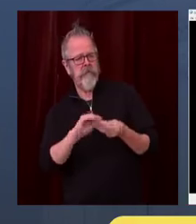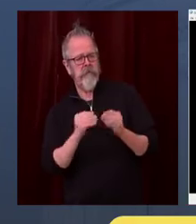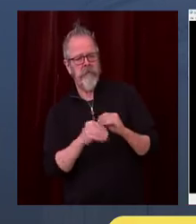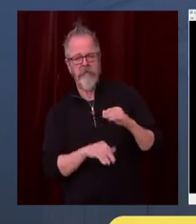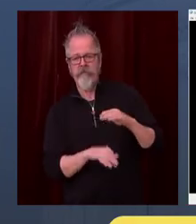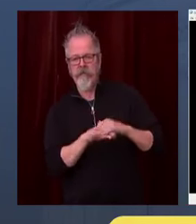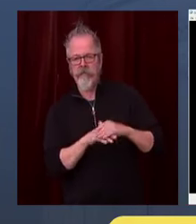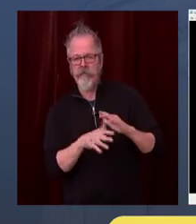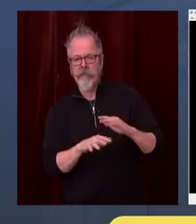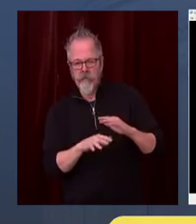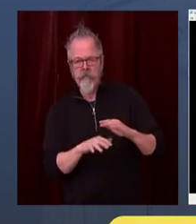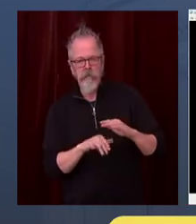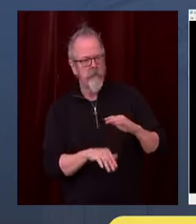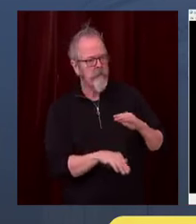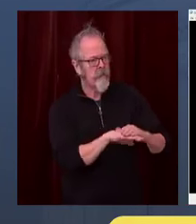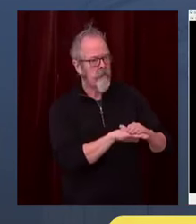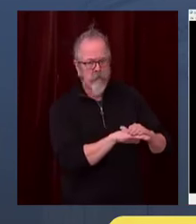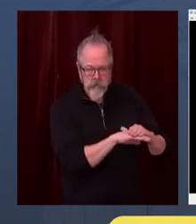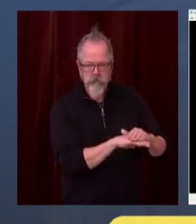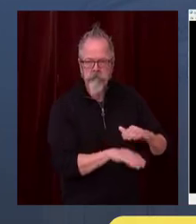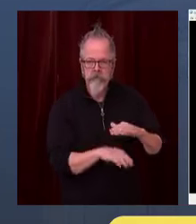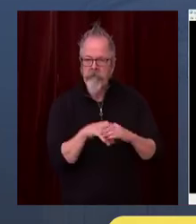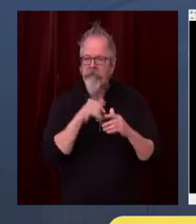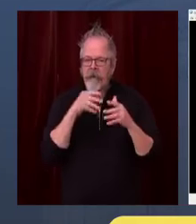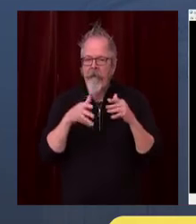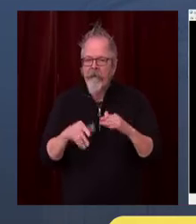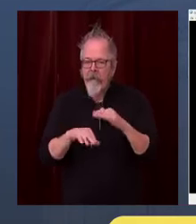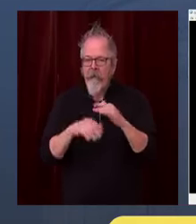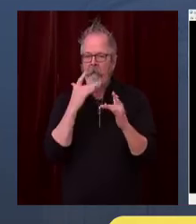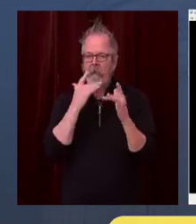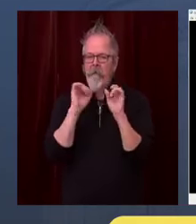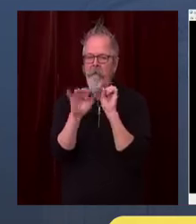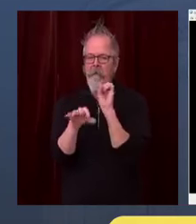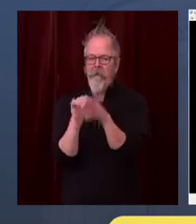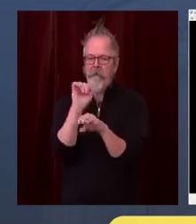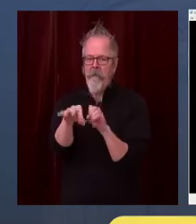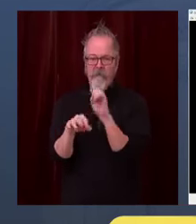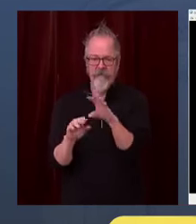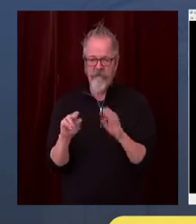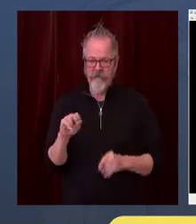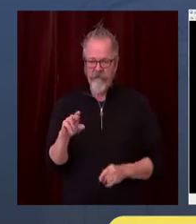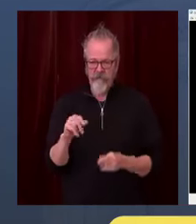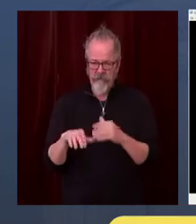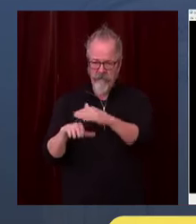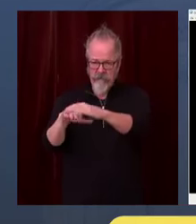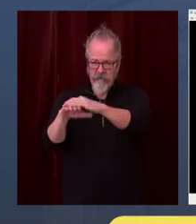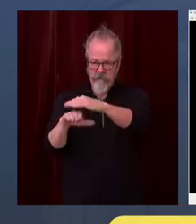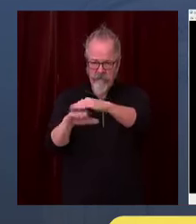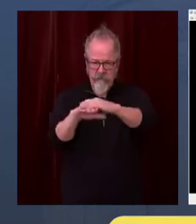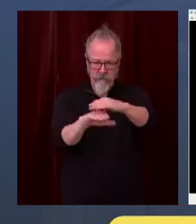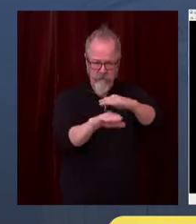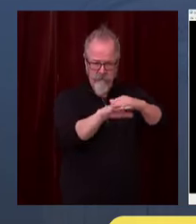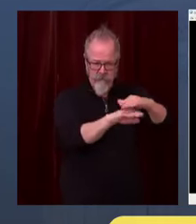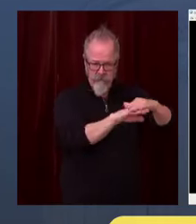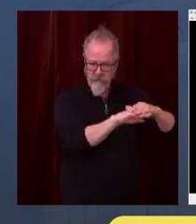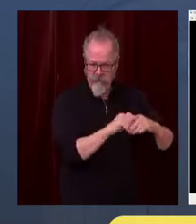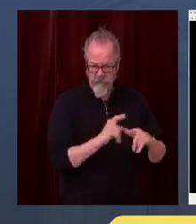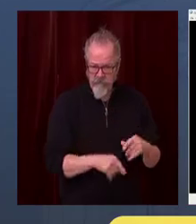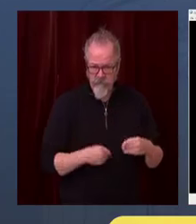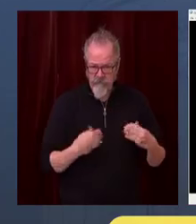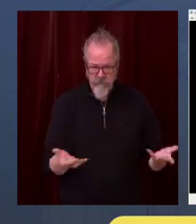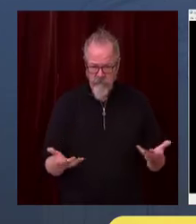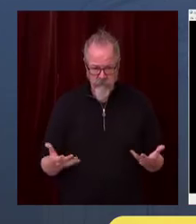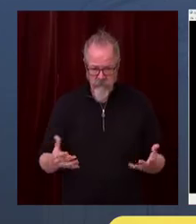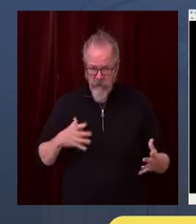abilities, our vacation time for the last eight months, and we are needing the